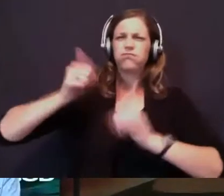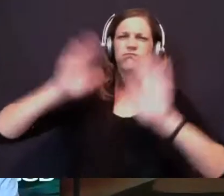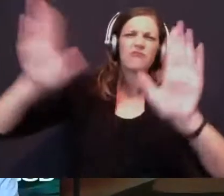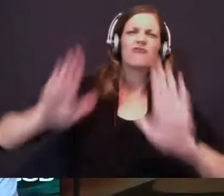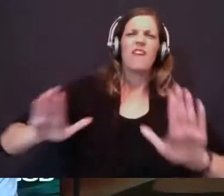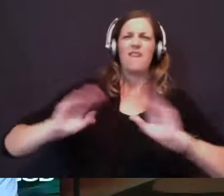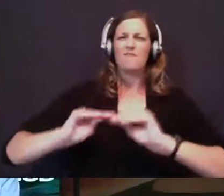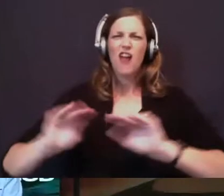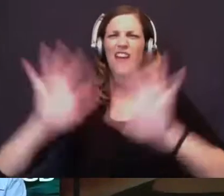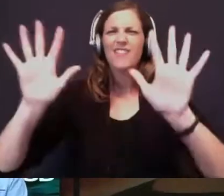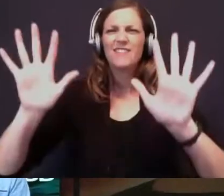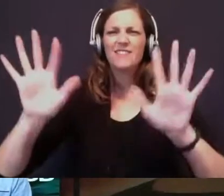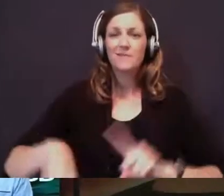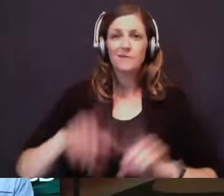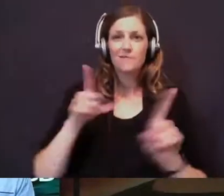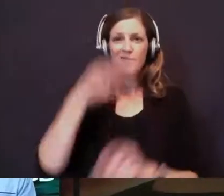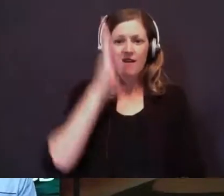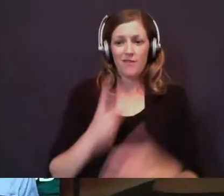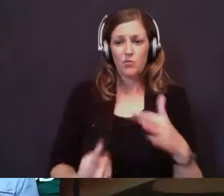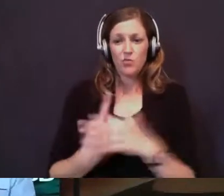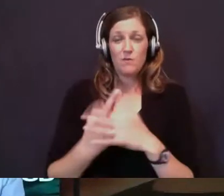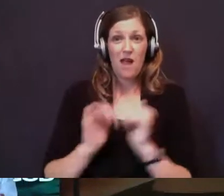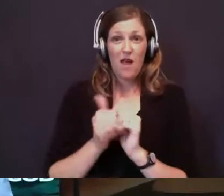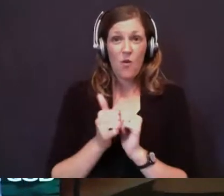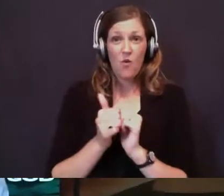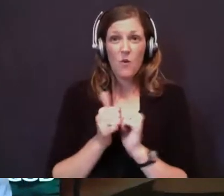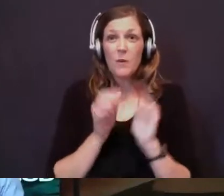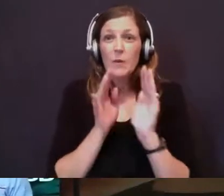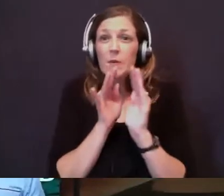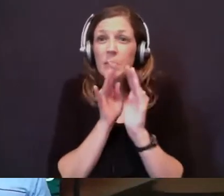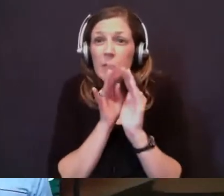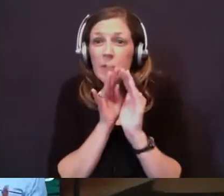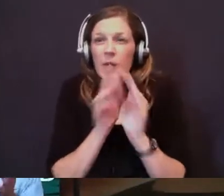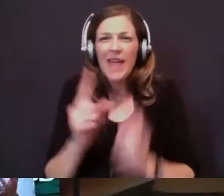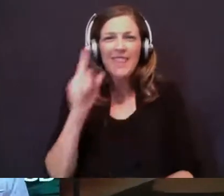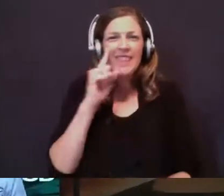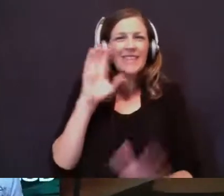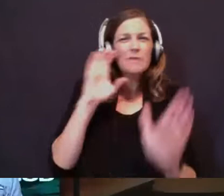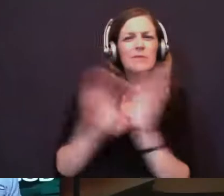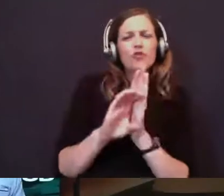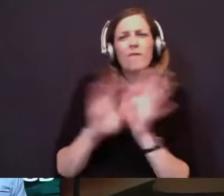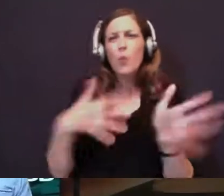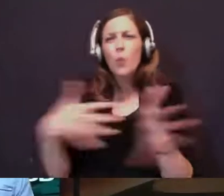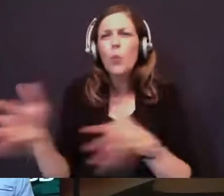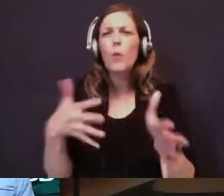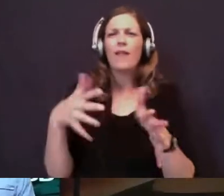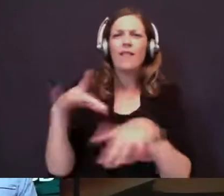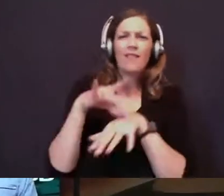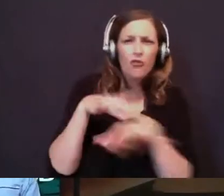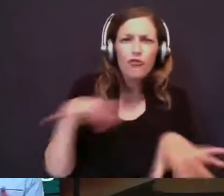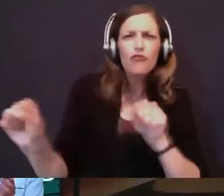comes in a low whisper. And I think these pictures, the wind, and the fire, and the earthquake,